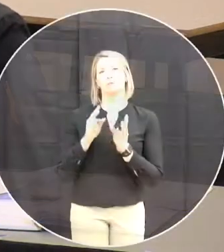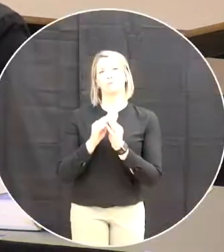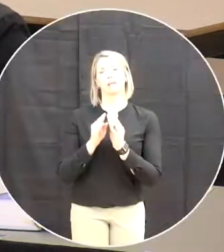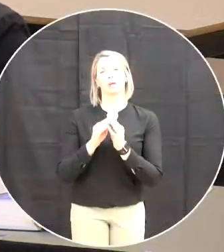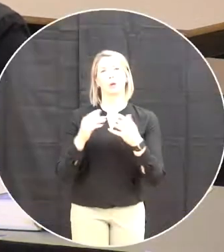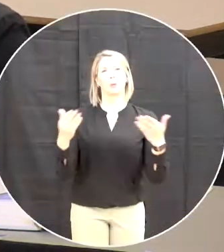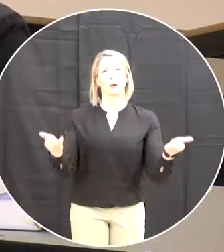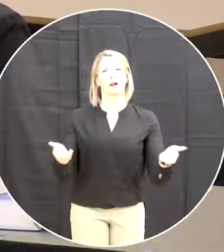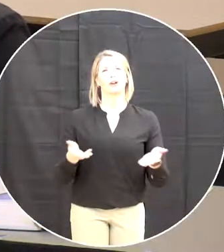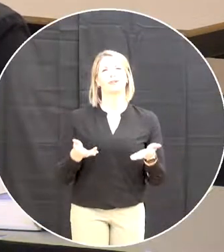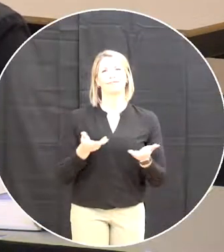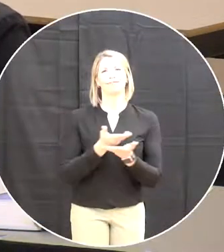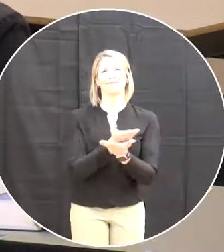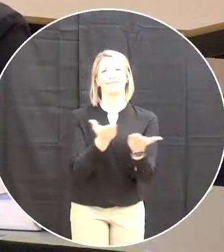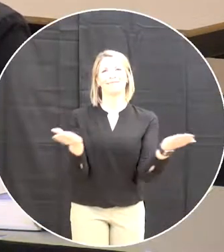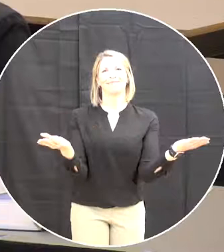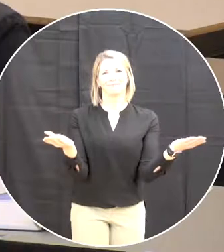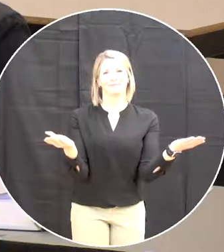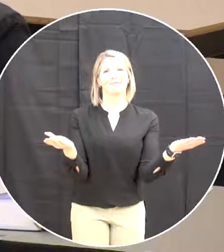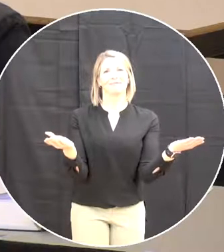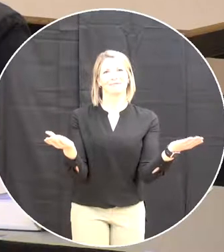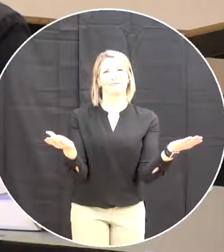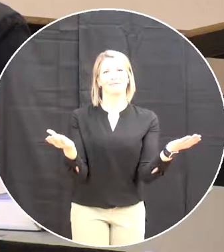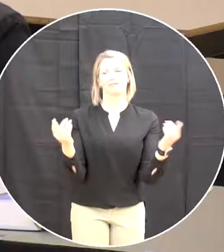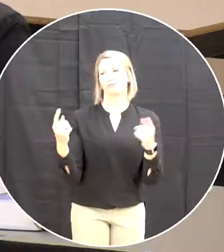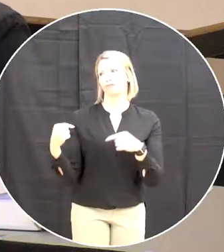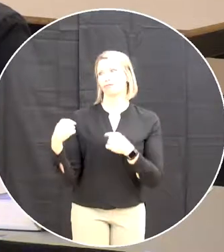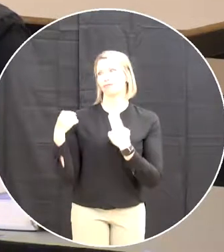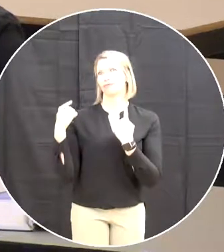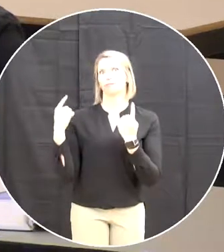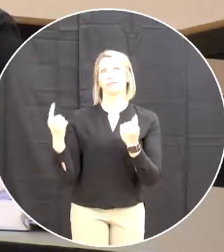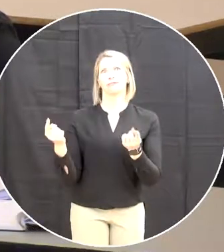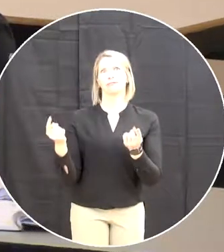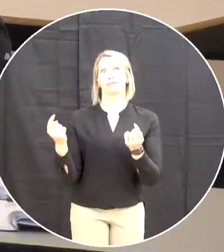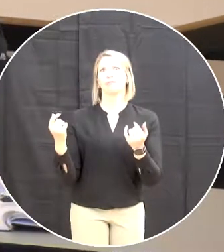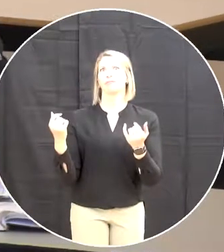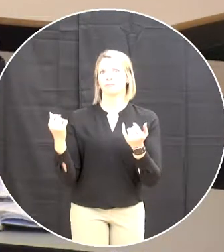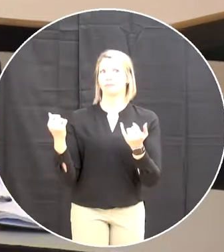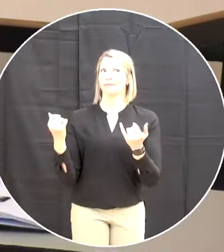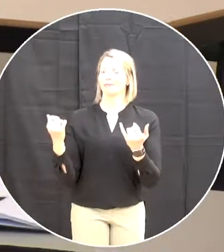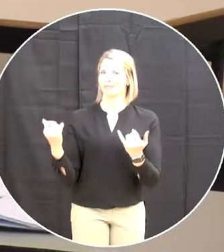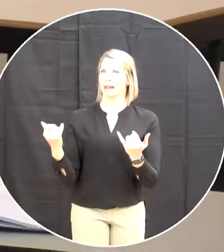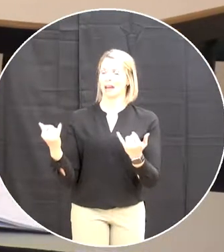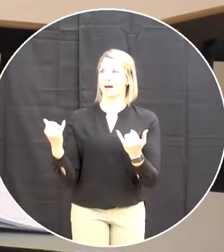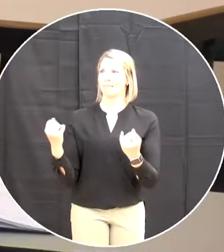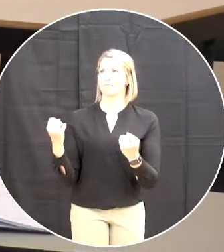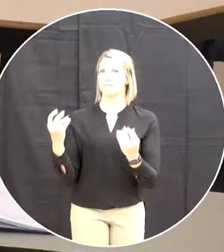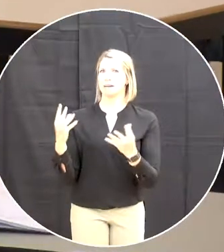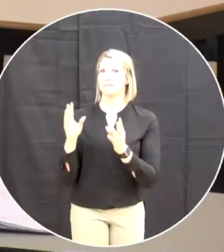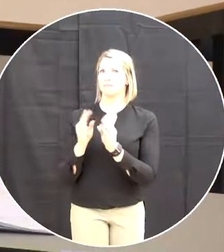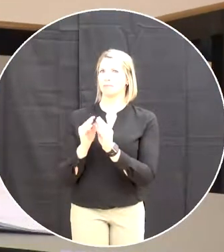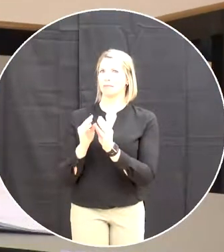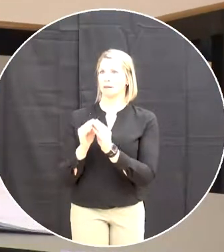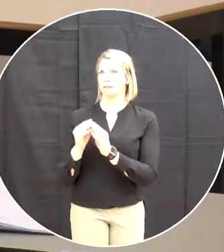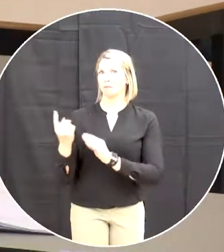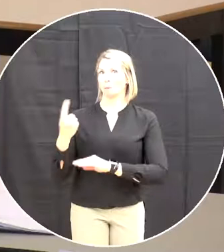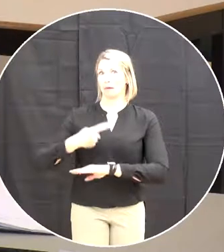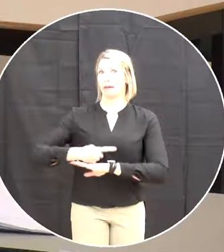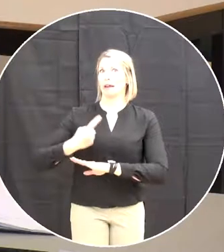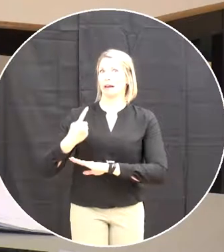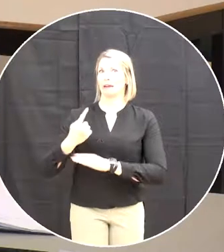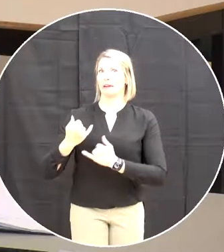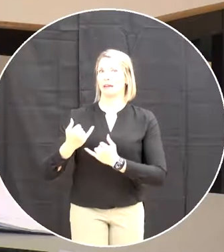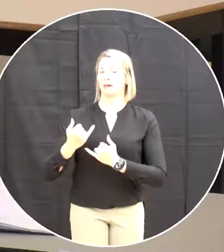across the province good number of study sessions over the last last day what I am going to do I'm going to start off a little